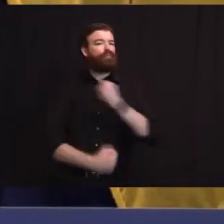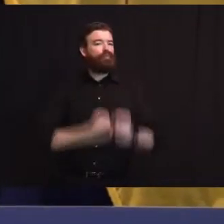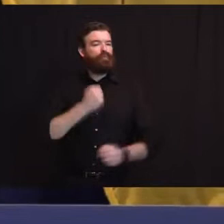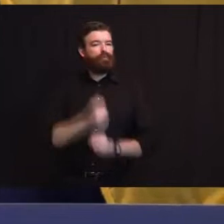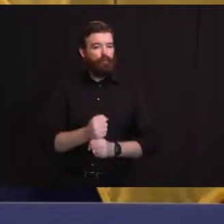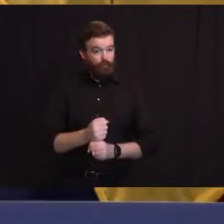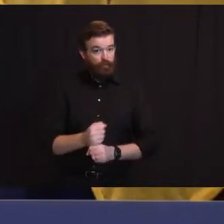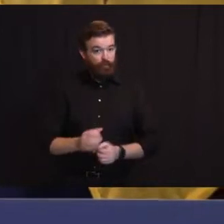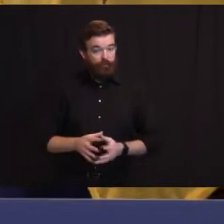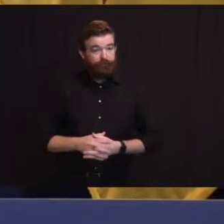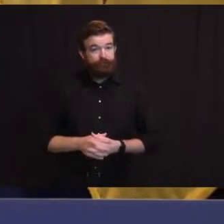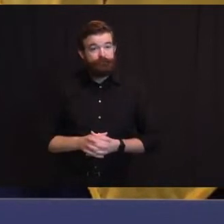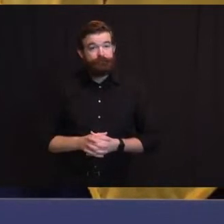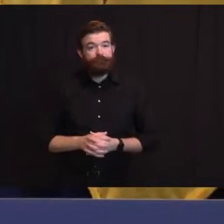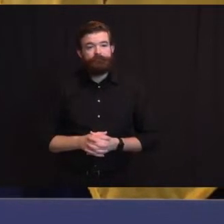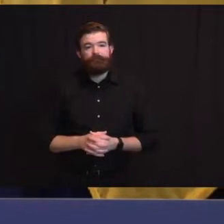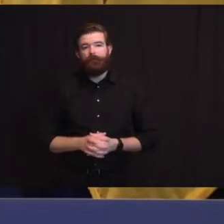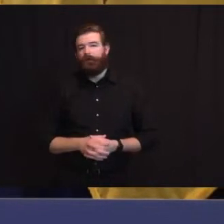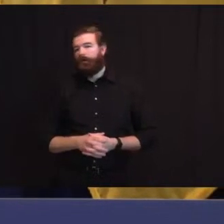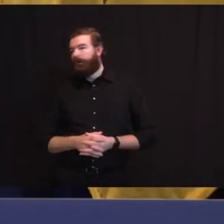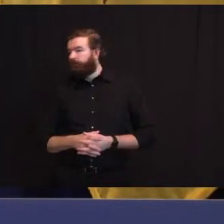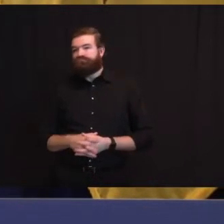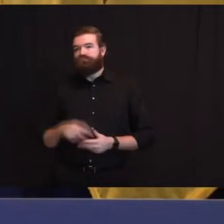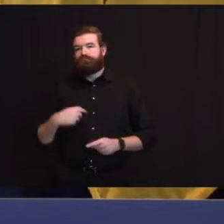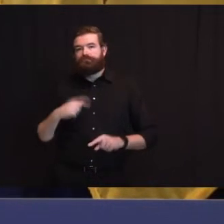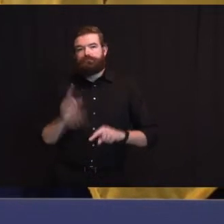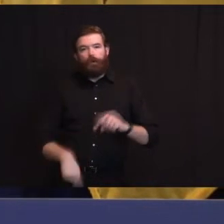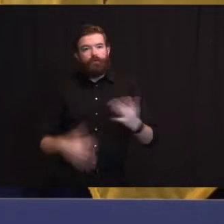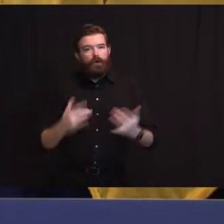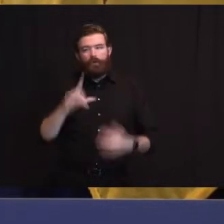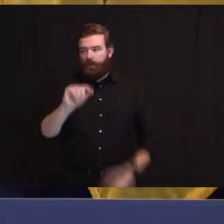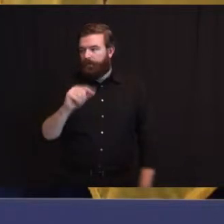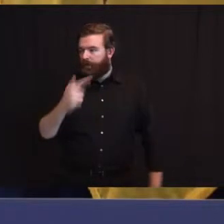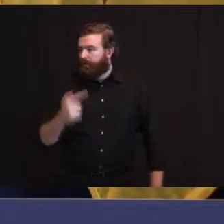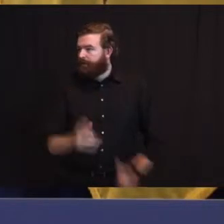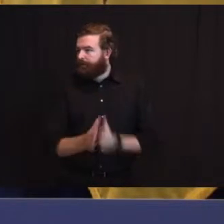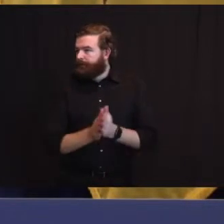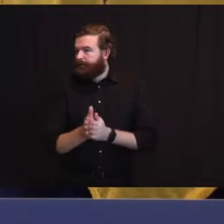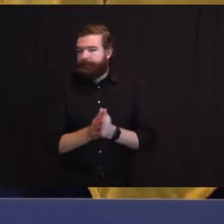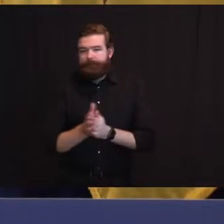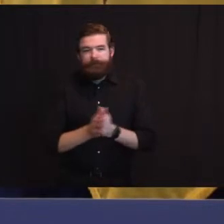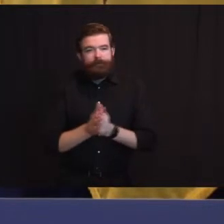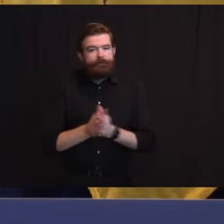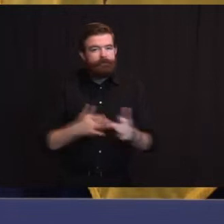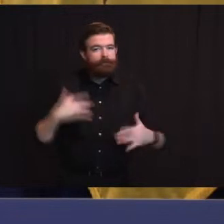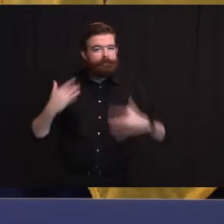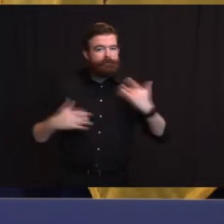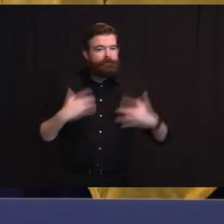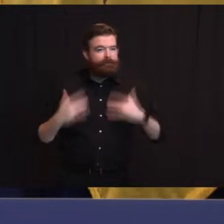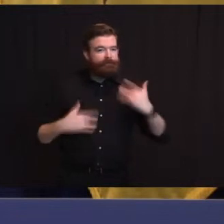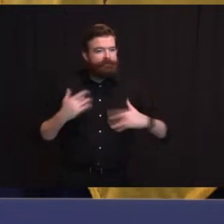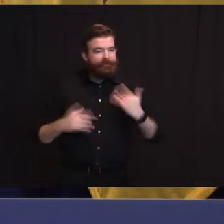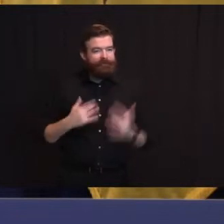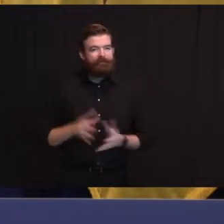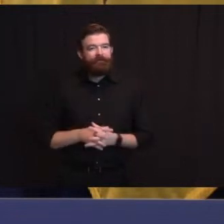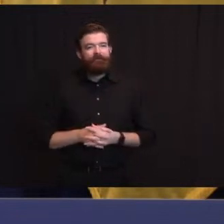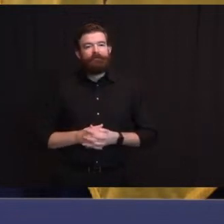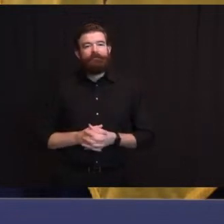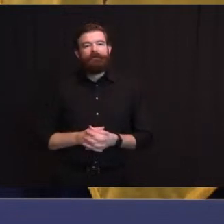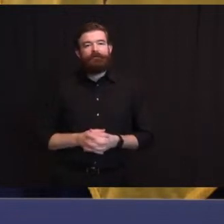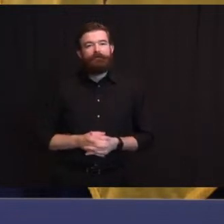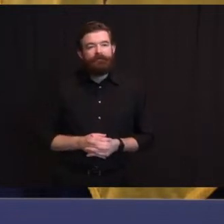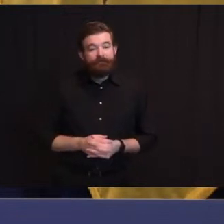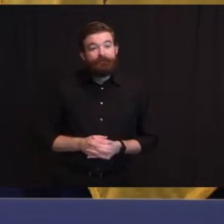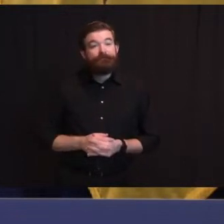God bless our veterans. mean, this thing is, like other long-term care facilities, and it's not just a New Jersey